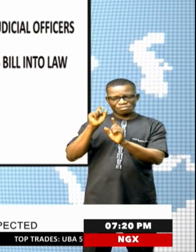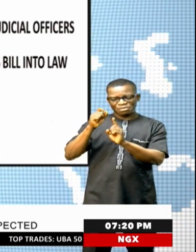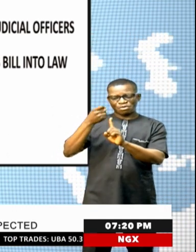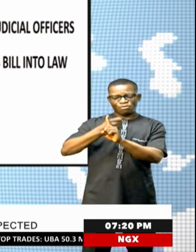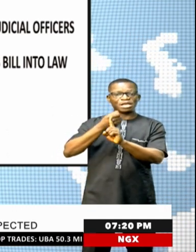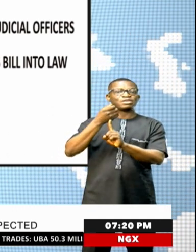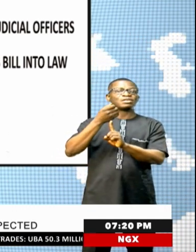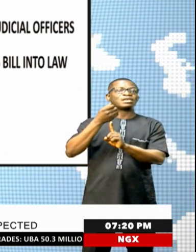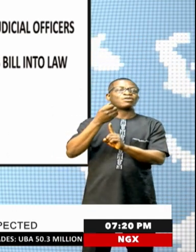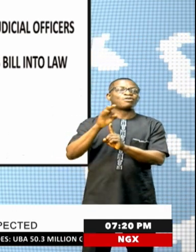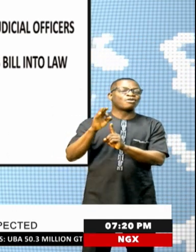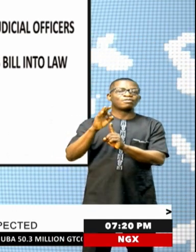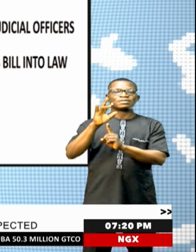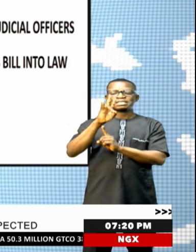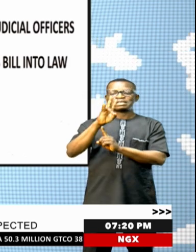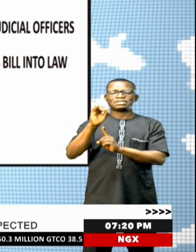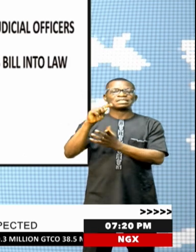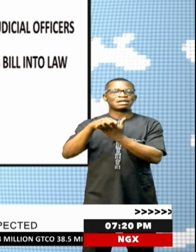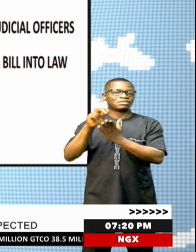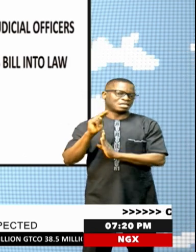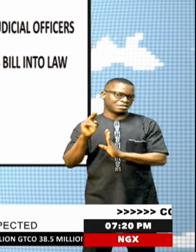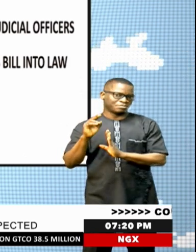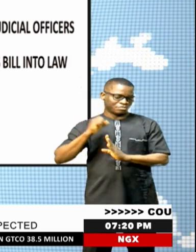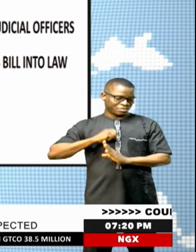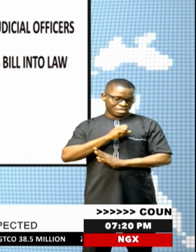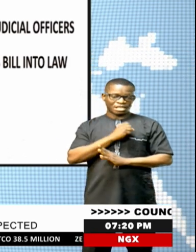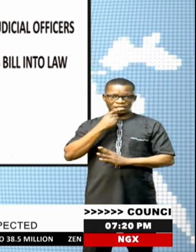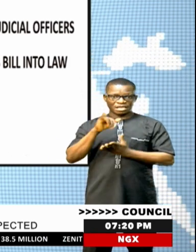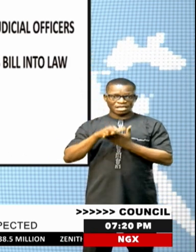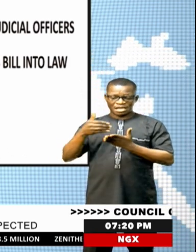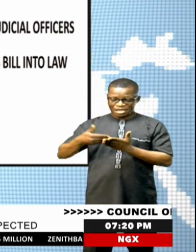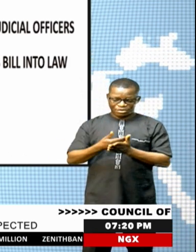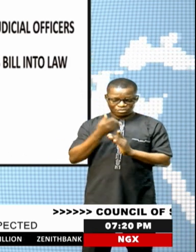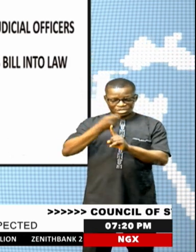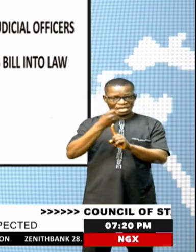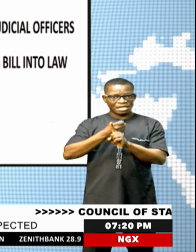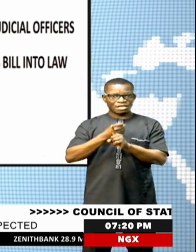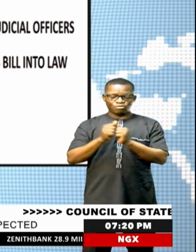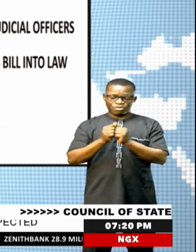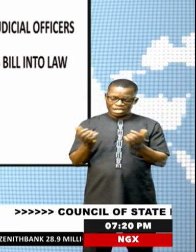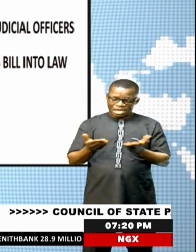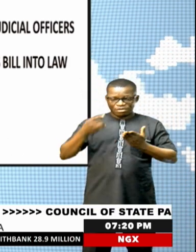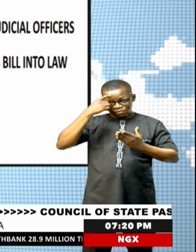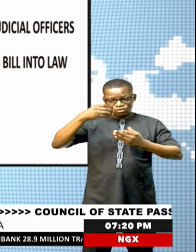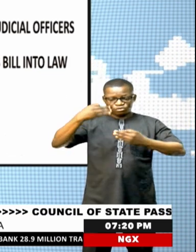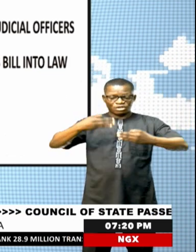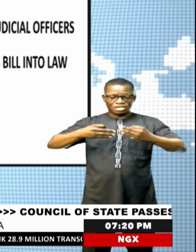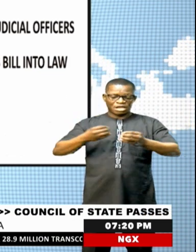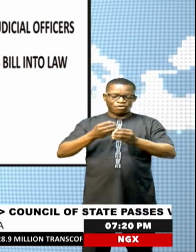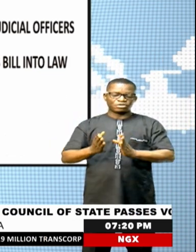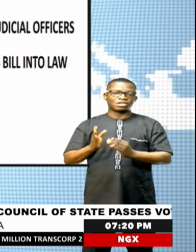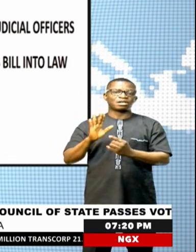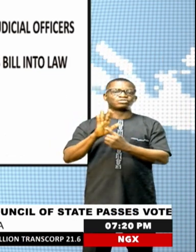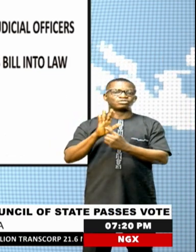,000 naira. Senator Lado says the newly prescribed salaries and allowances for judicial officers reflects current